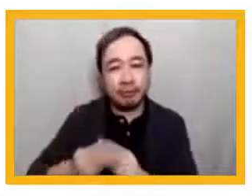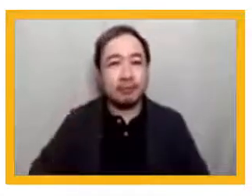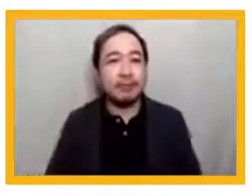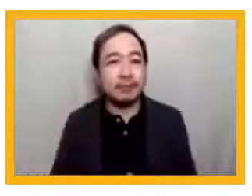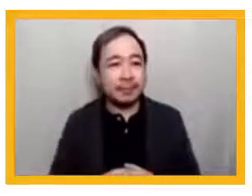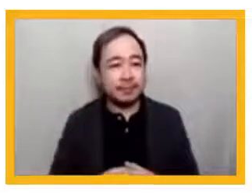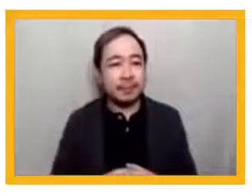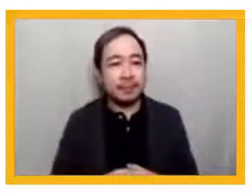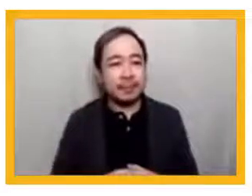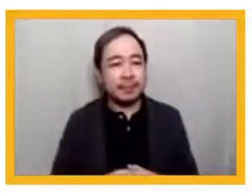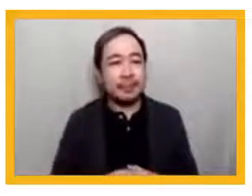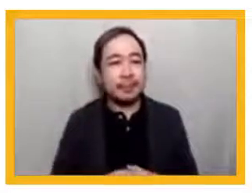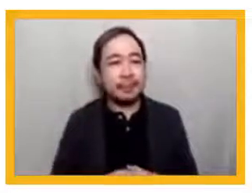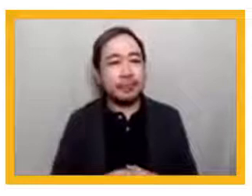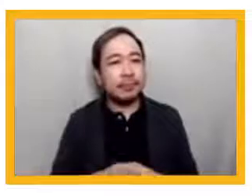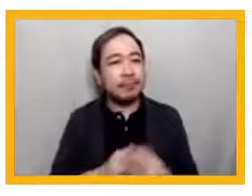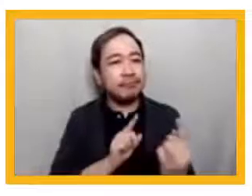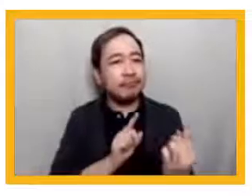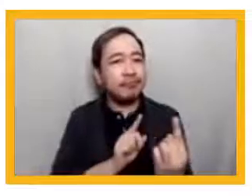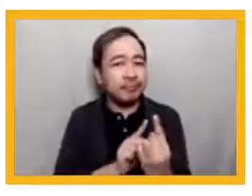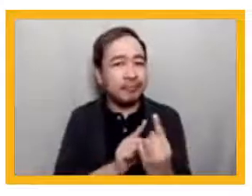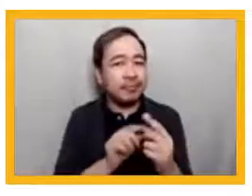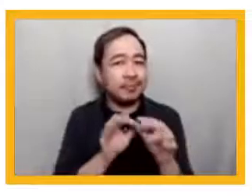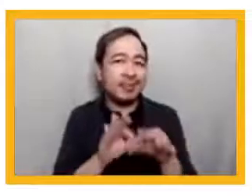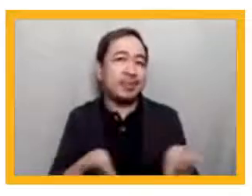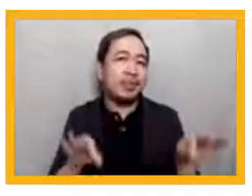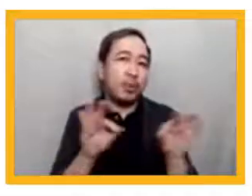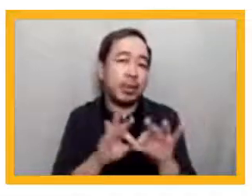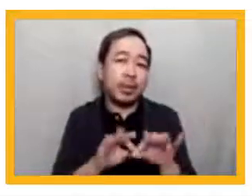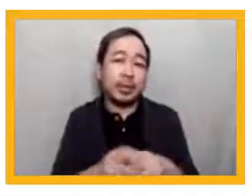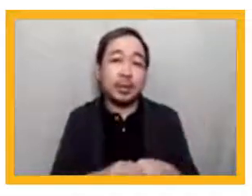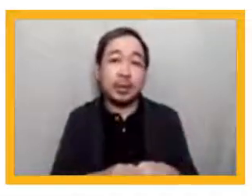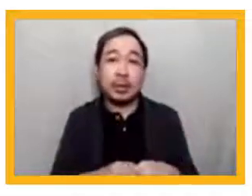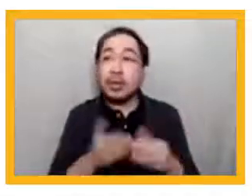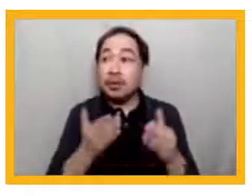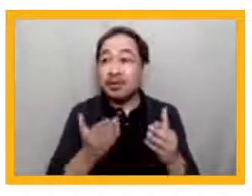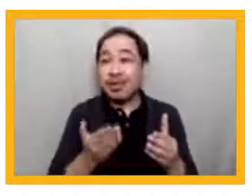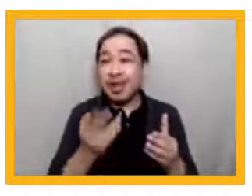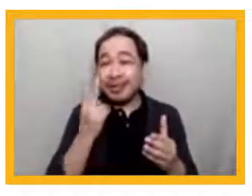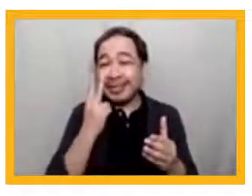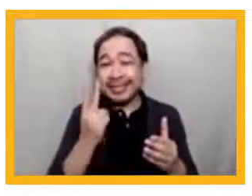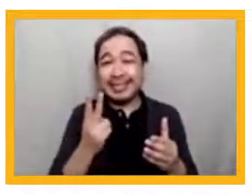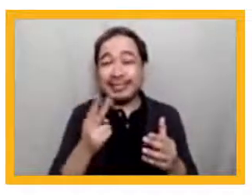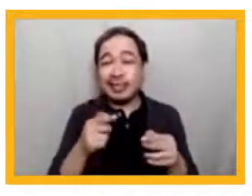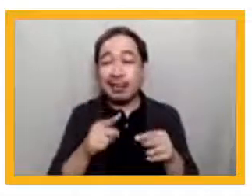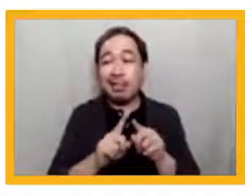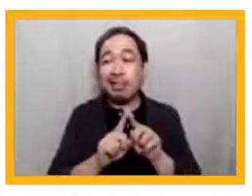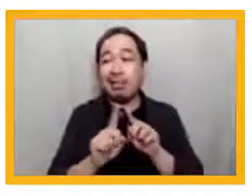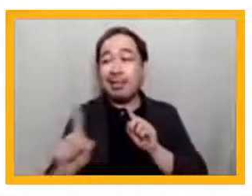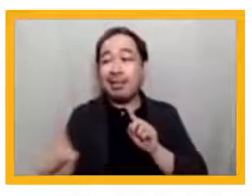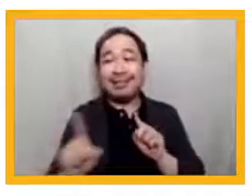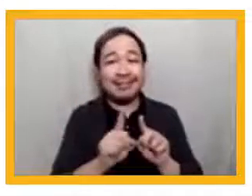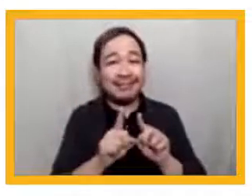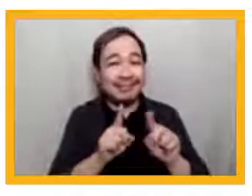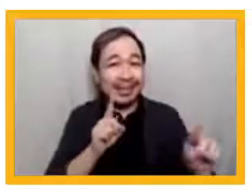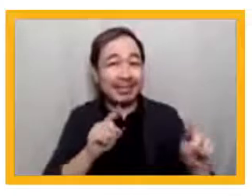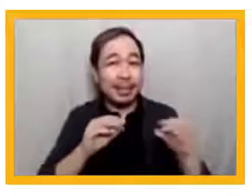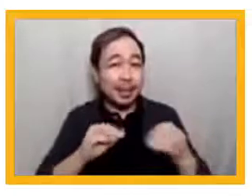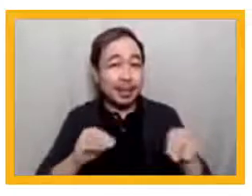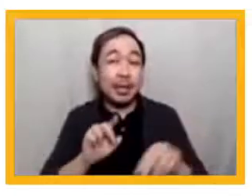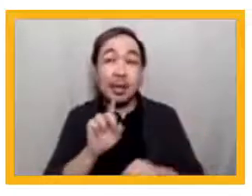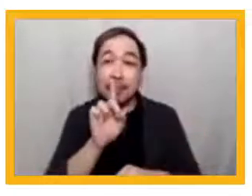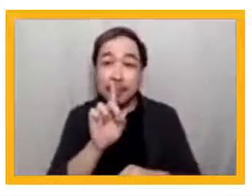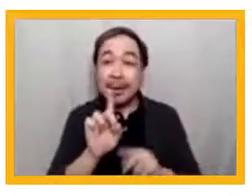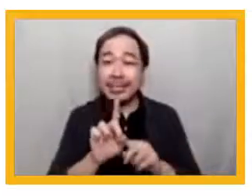Proximity matters. Even if under modular distance learning, in our experience, a teacher's presence